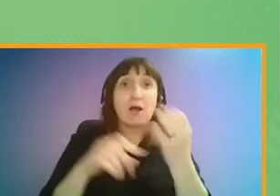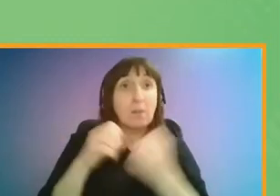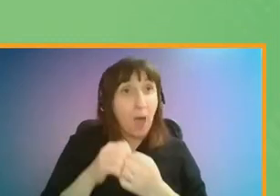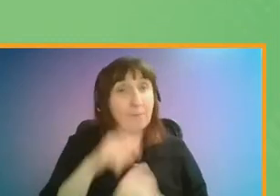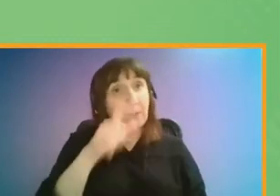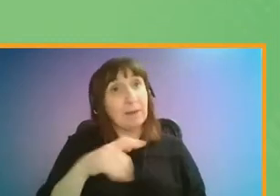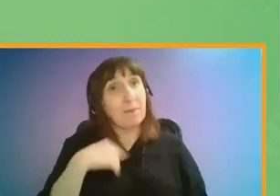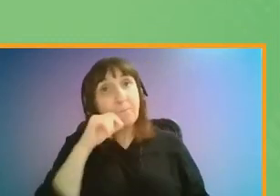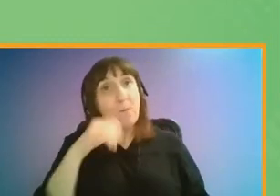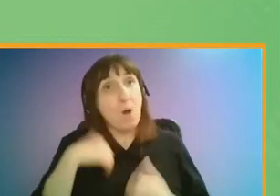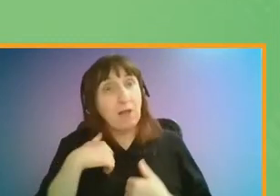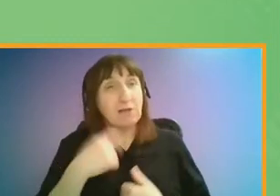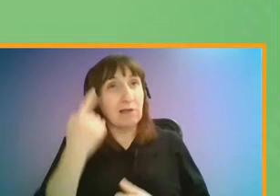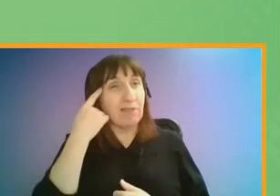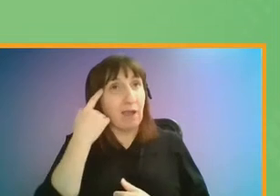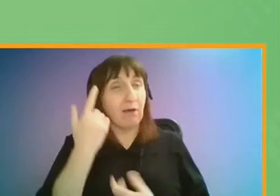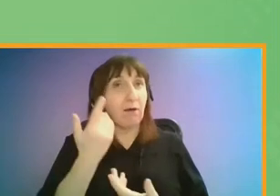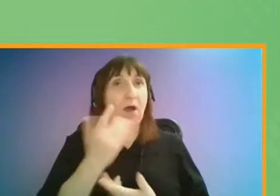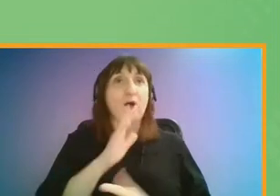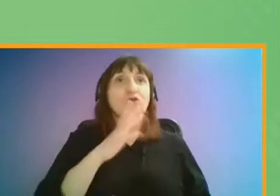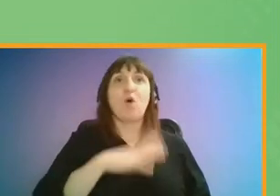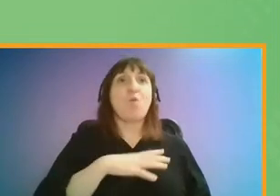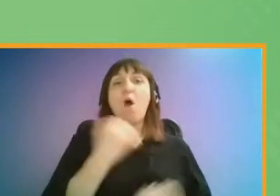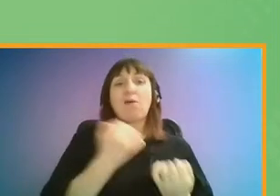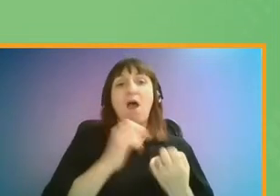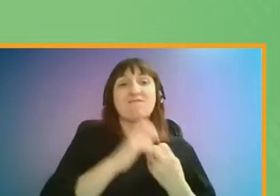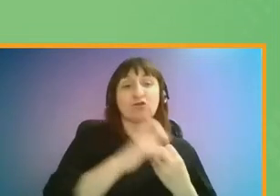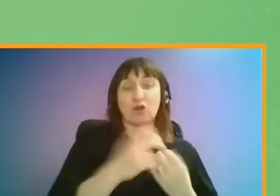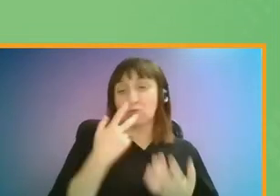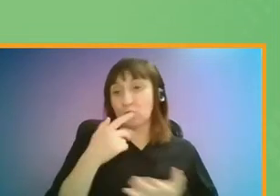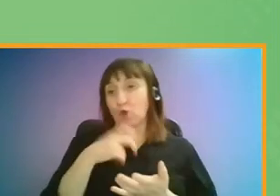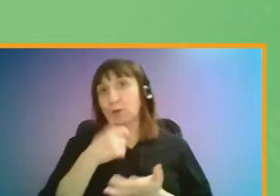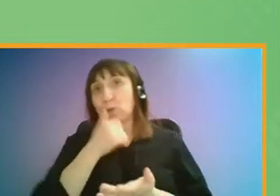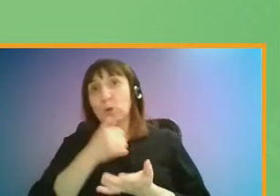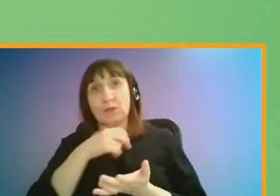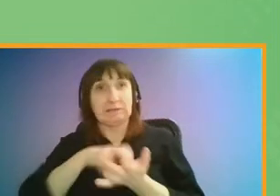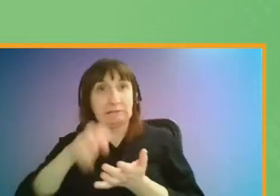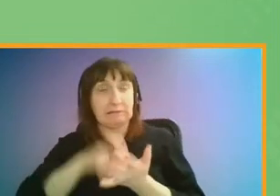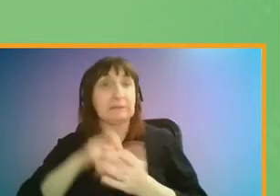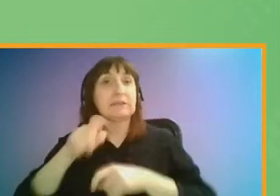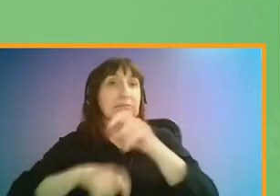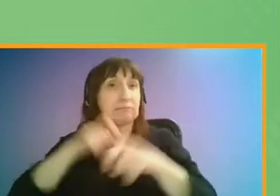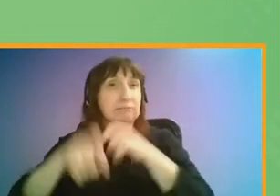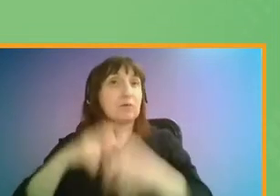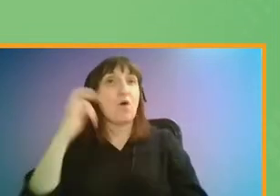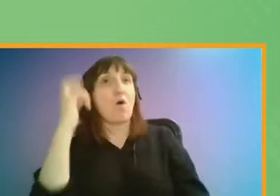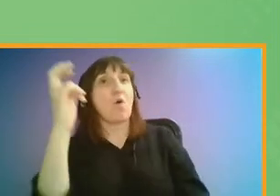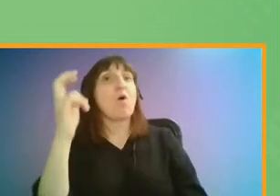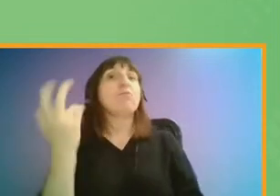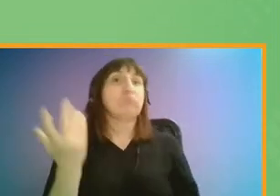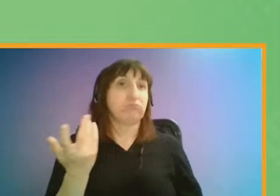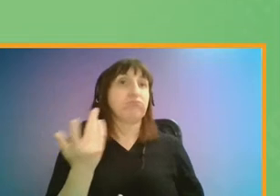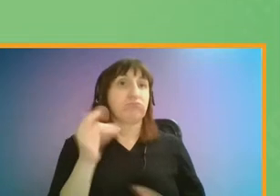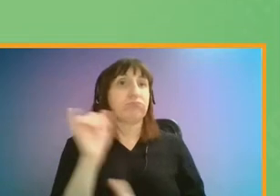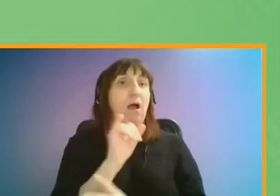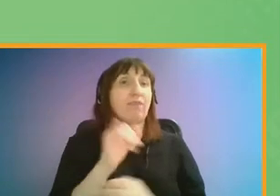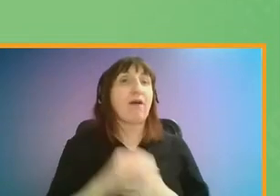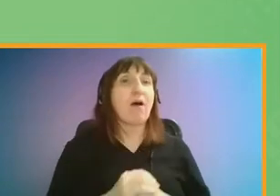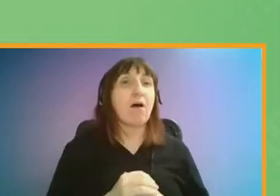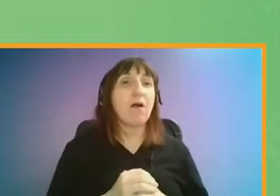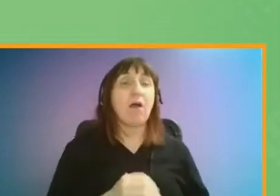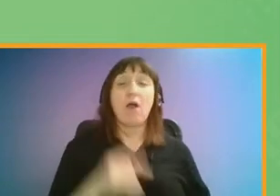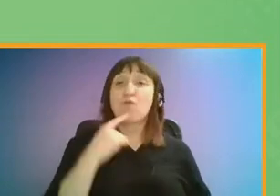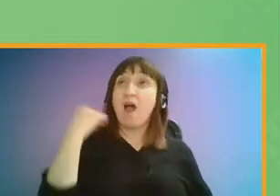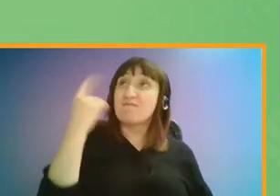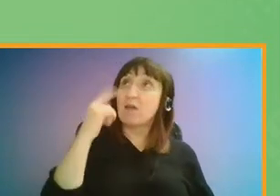people may be more likely to think twice about using a car for shorter journeys, which could easily be done by bus, cycling or walking. Whatever London's